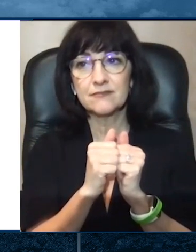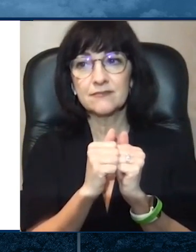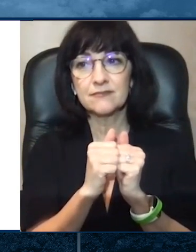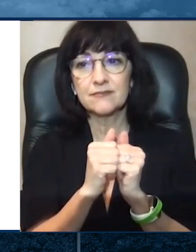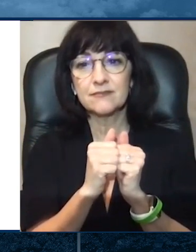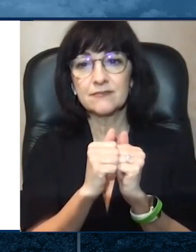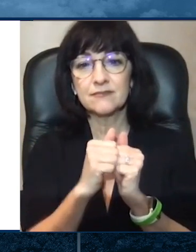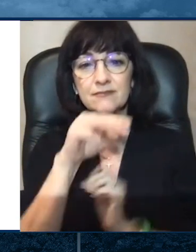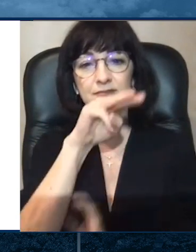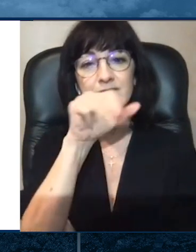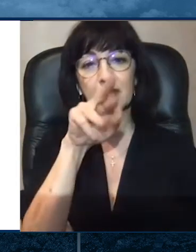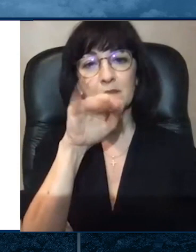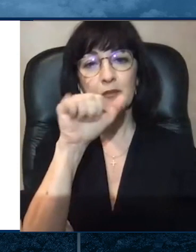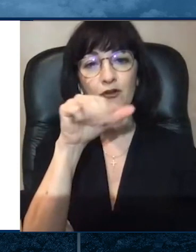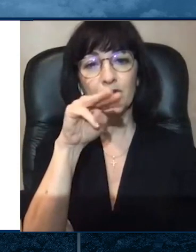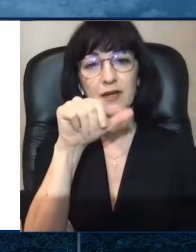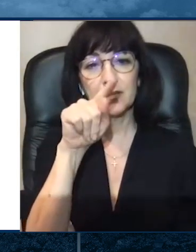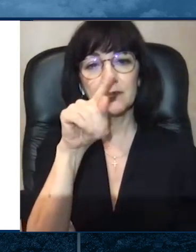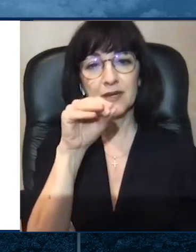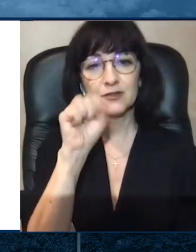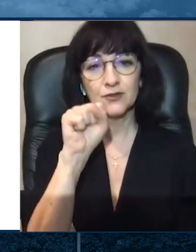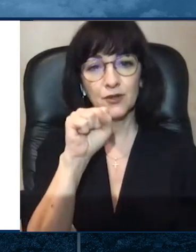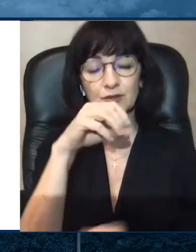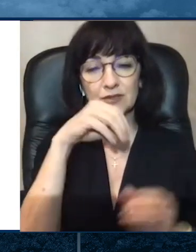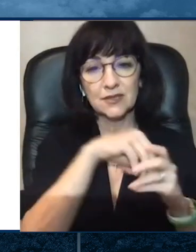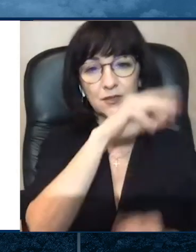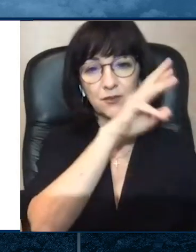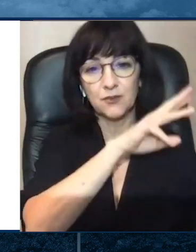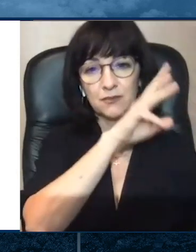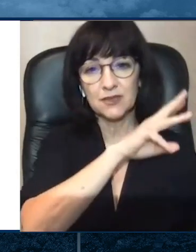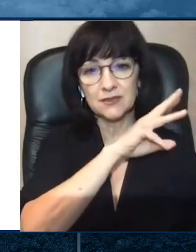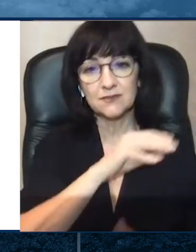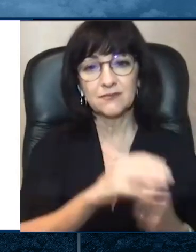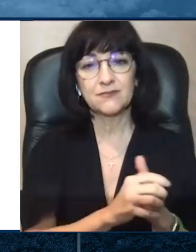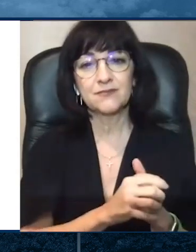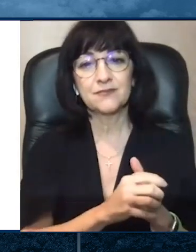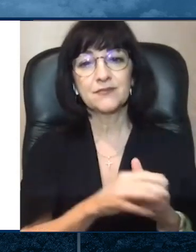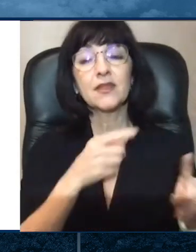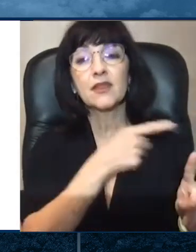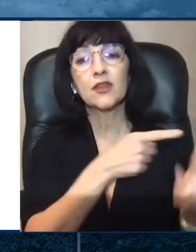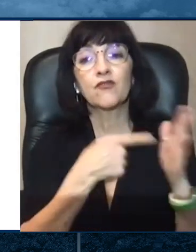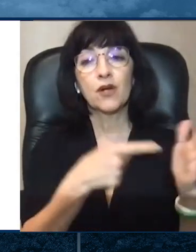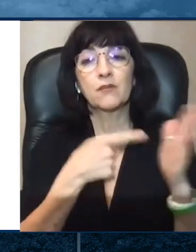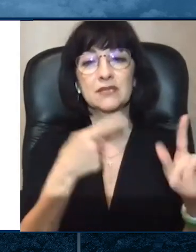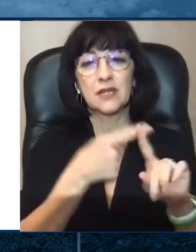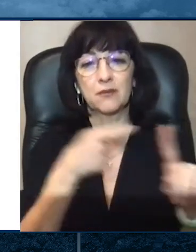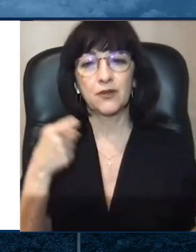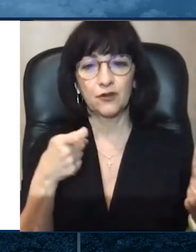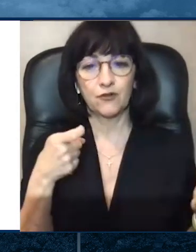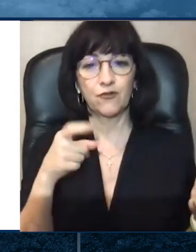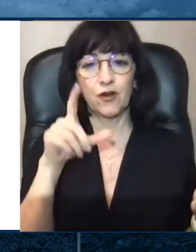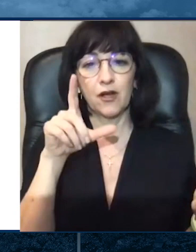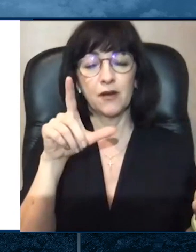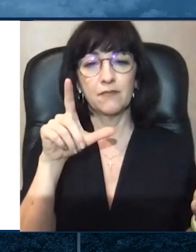la Presidenta de Centro Latino in Wilmington. Good morning to everyone who is tuning in today.